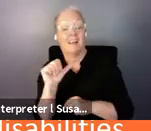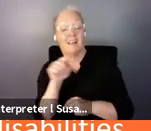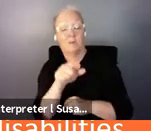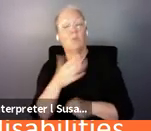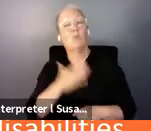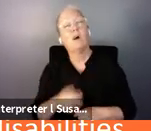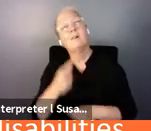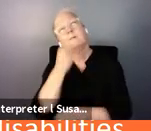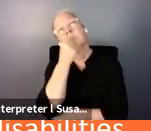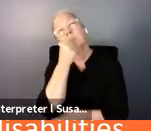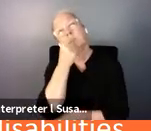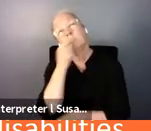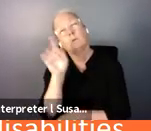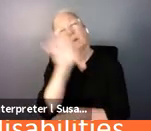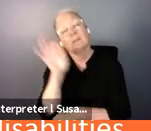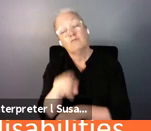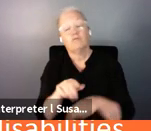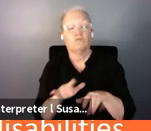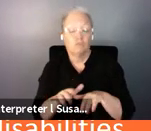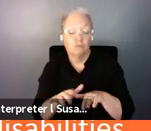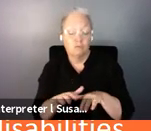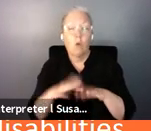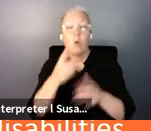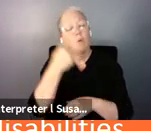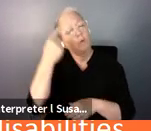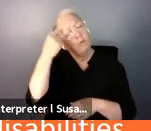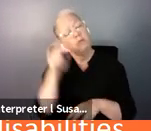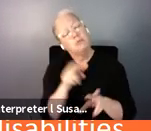having the discussion tonight, you can share them in the chat box if you like to.